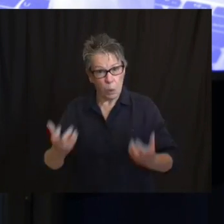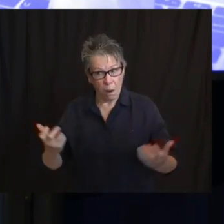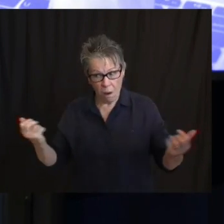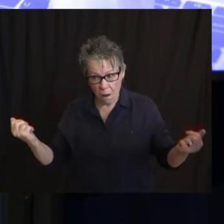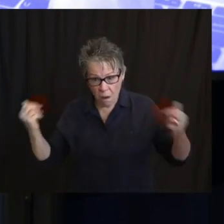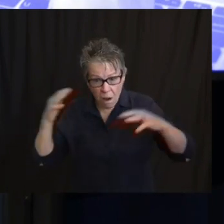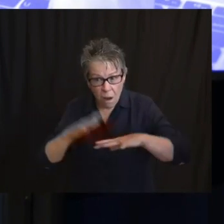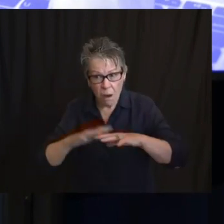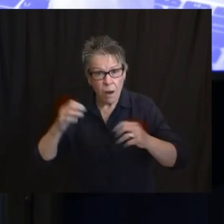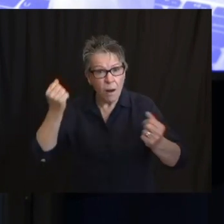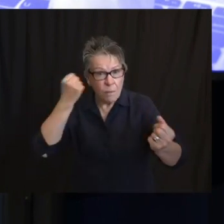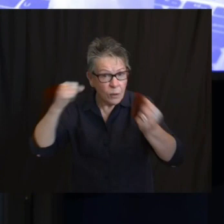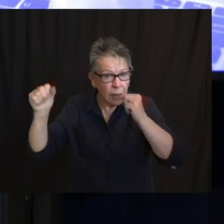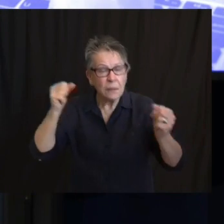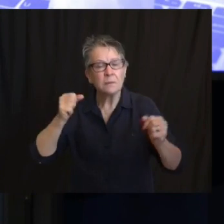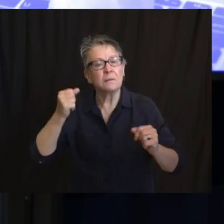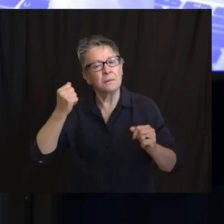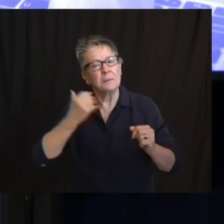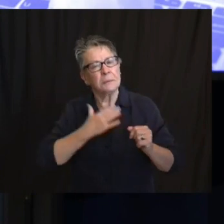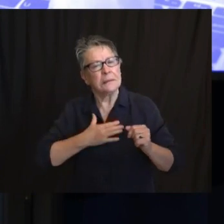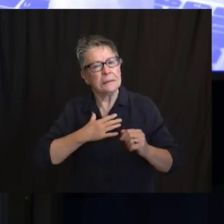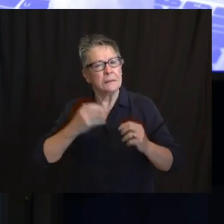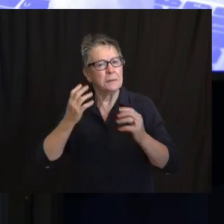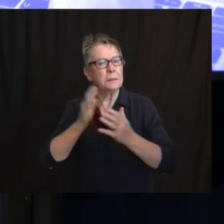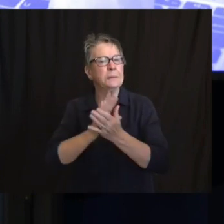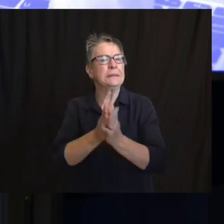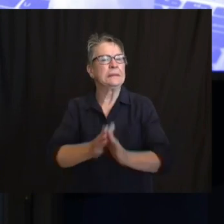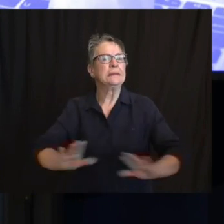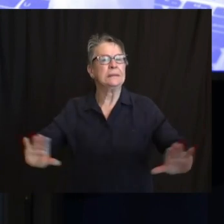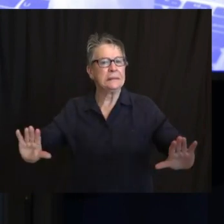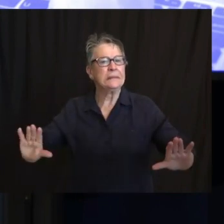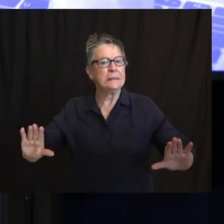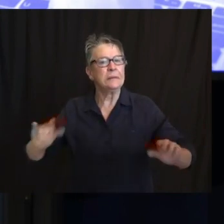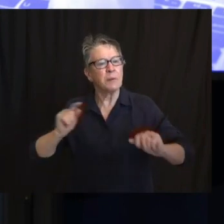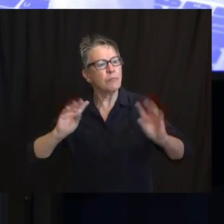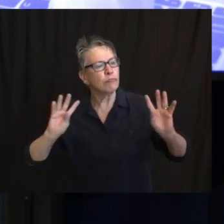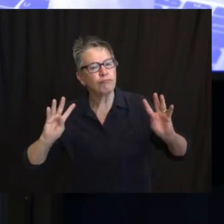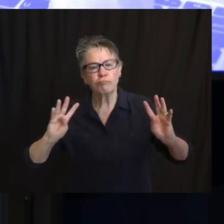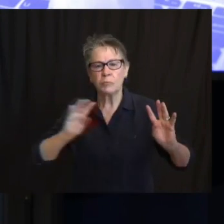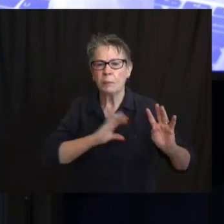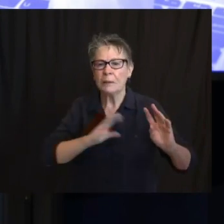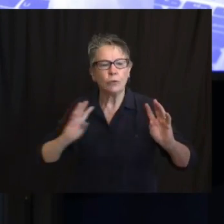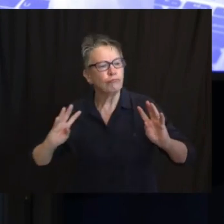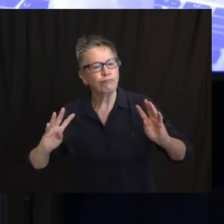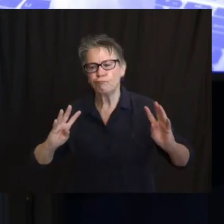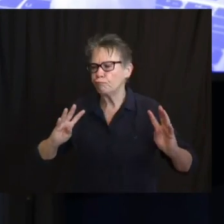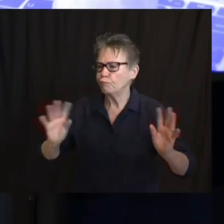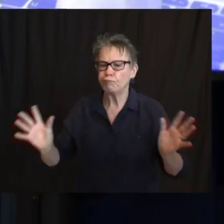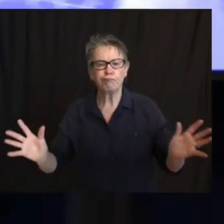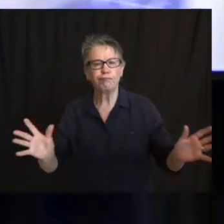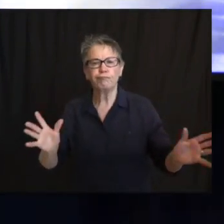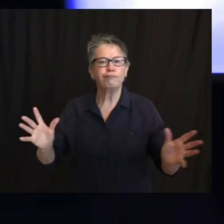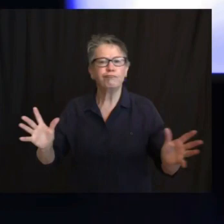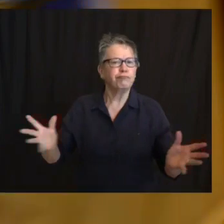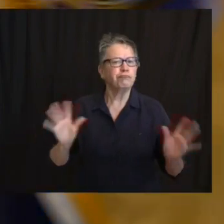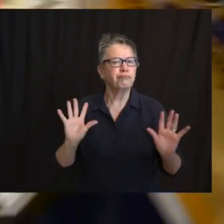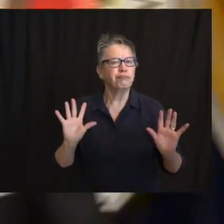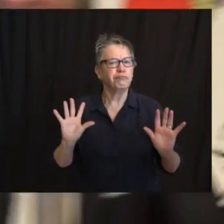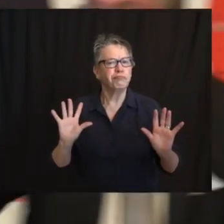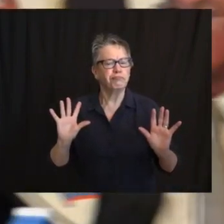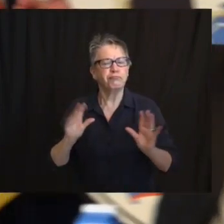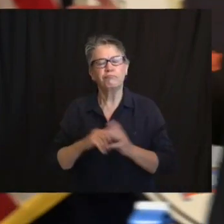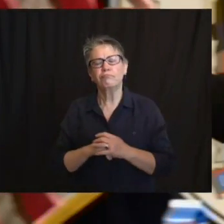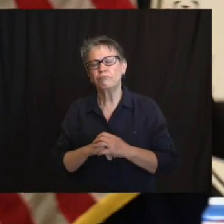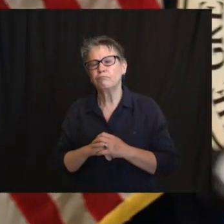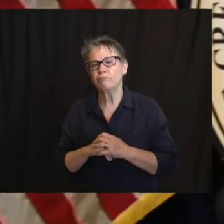enforcement I think is key as we move forward throughout the days ahead. Thank you, Pat.